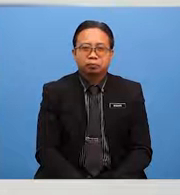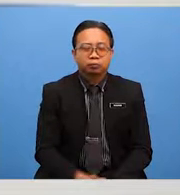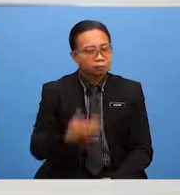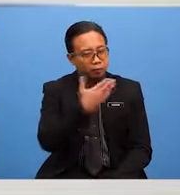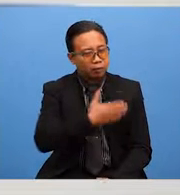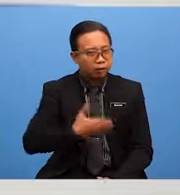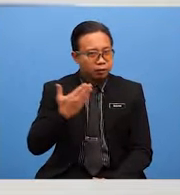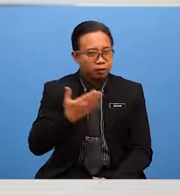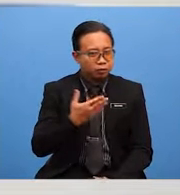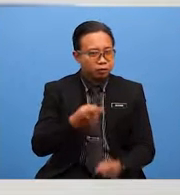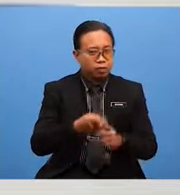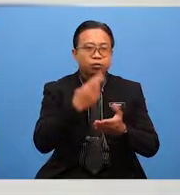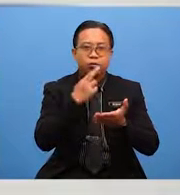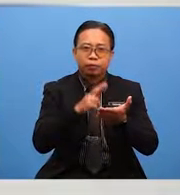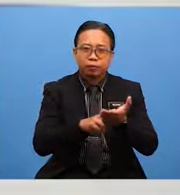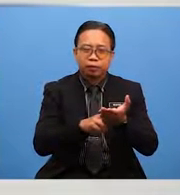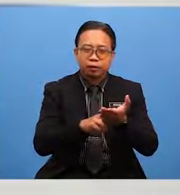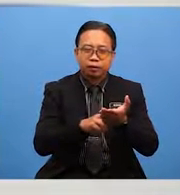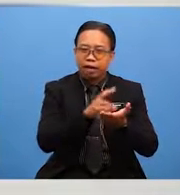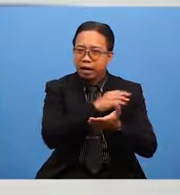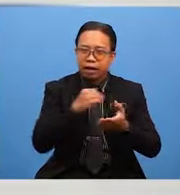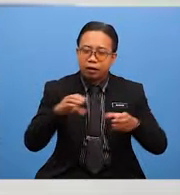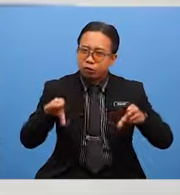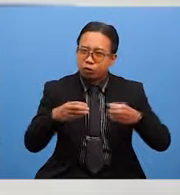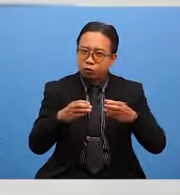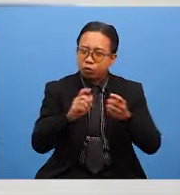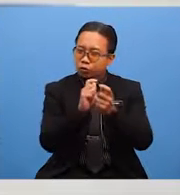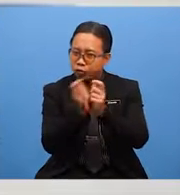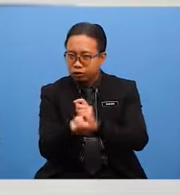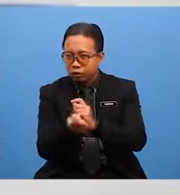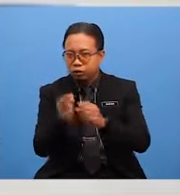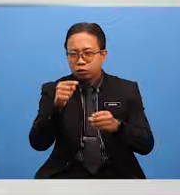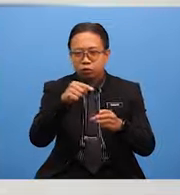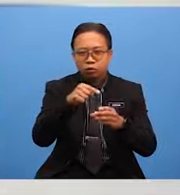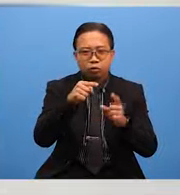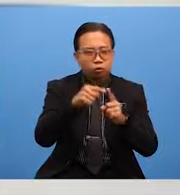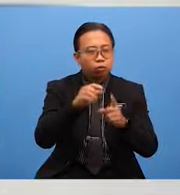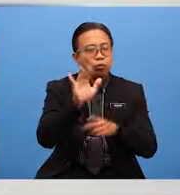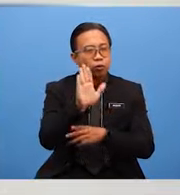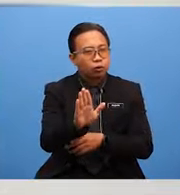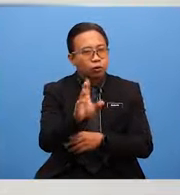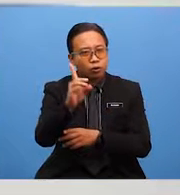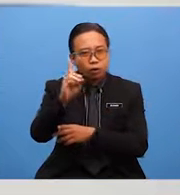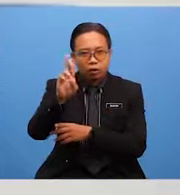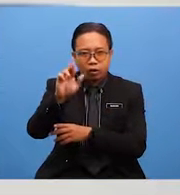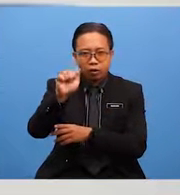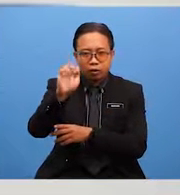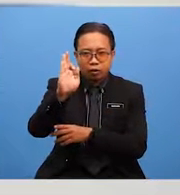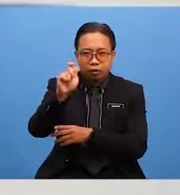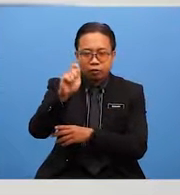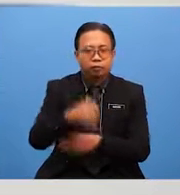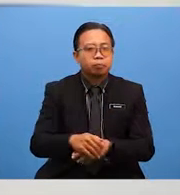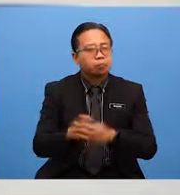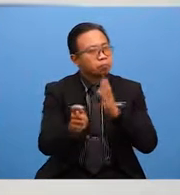Please go through your report again and do the necessary changes to your draft. Add more